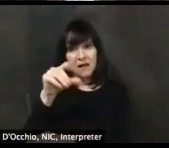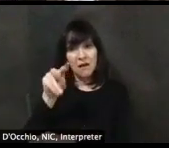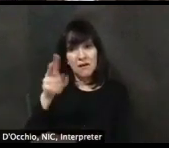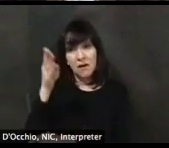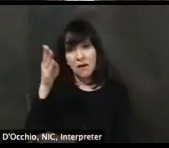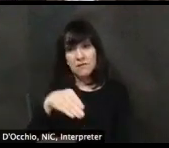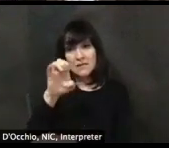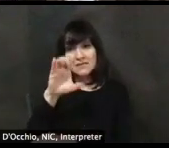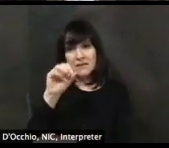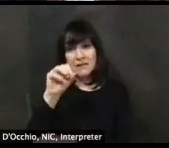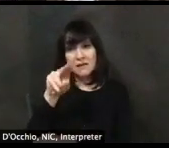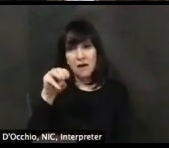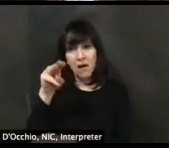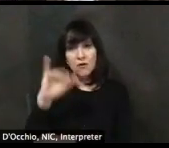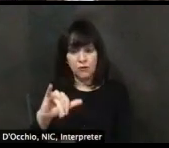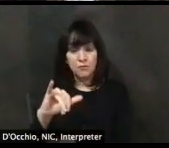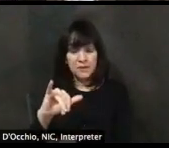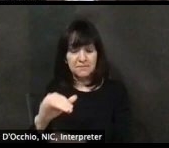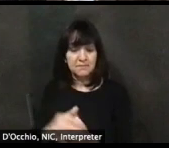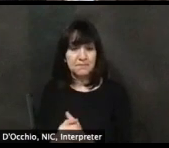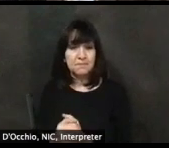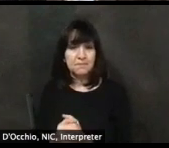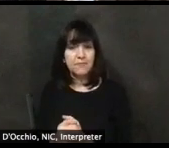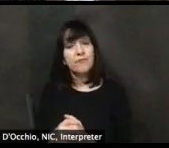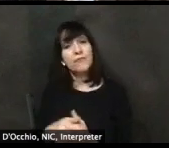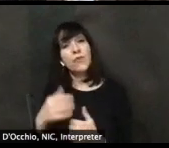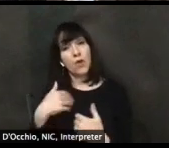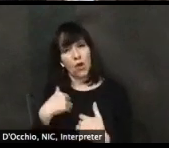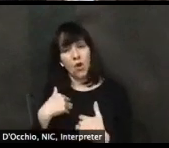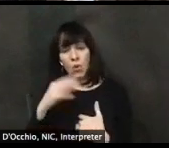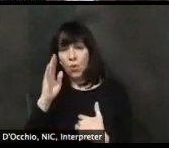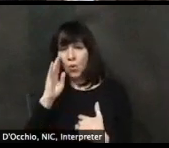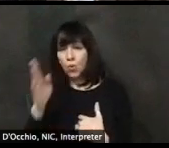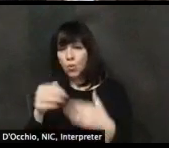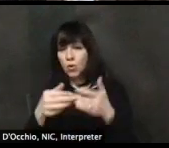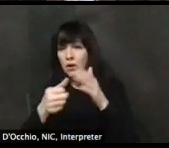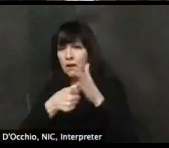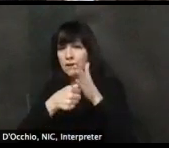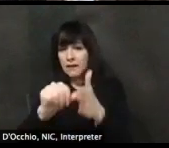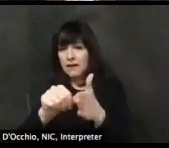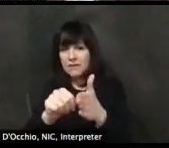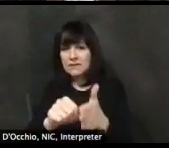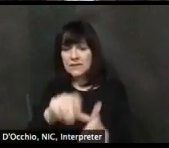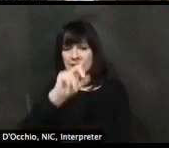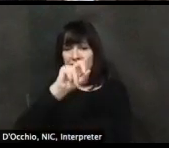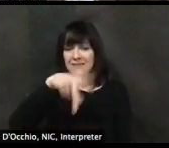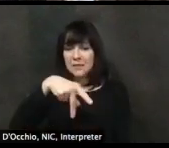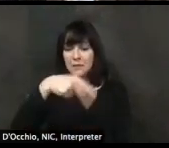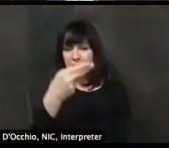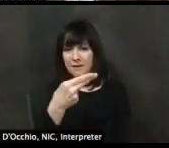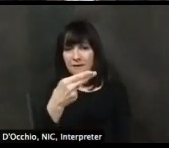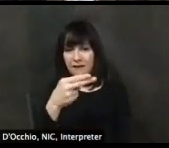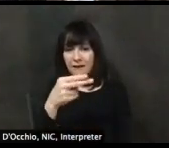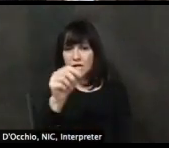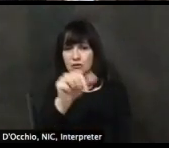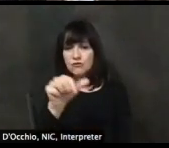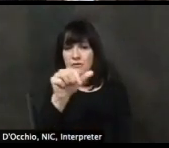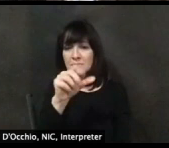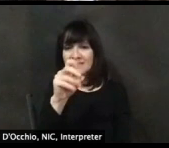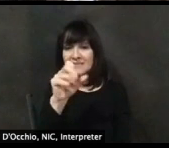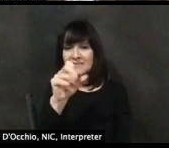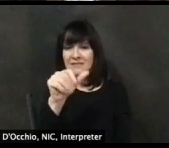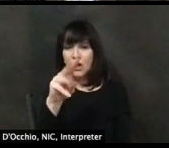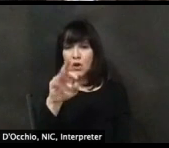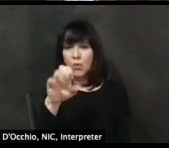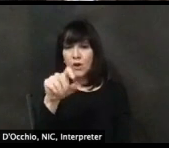Thank you, Lieutenant Governor. And I'll just amplify that. We will put that email at dphcontactracingatdelaware.gov in the comments for anyone who is